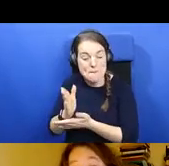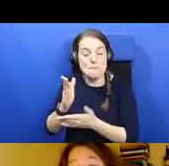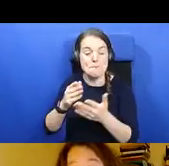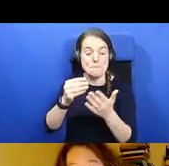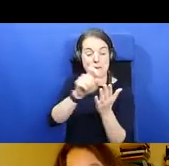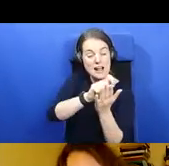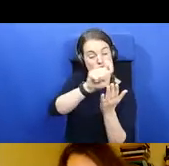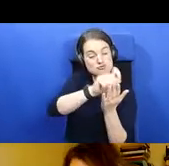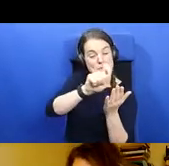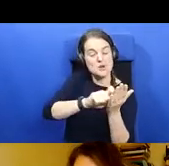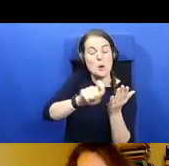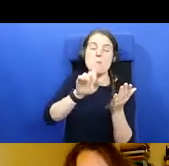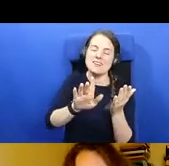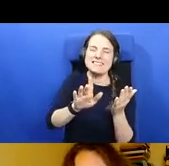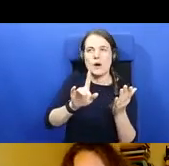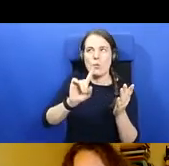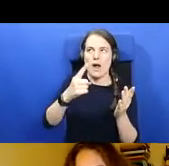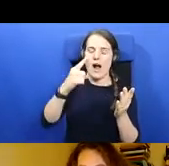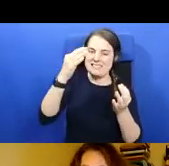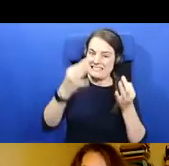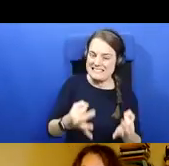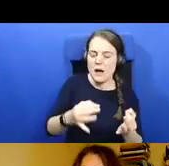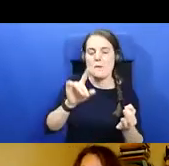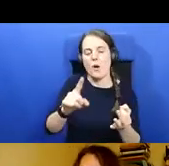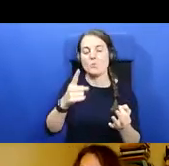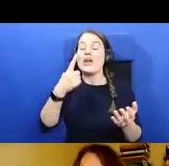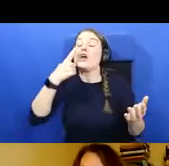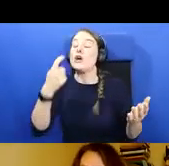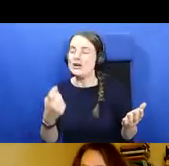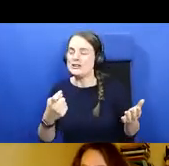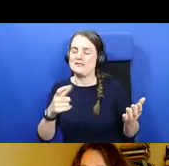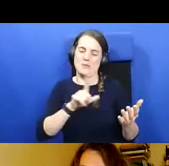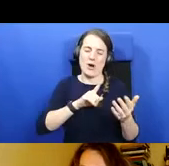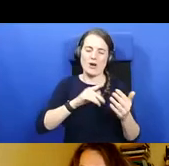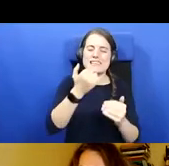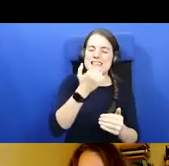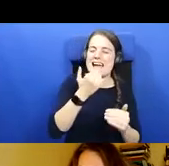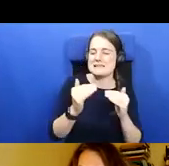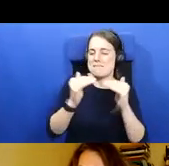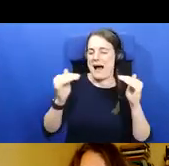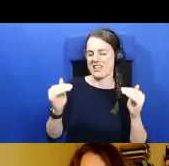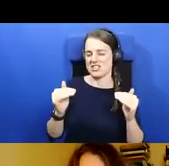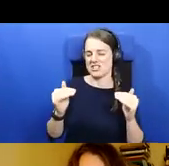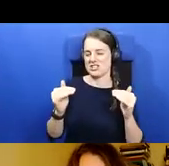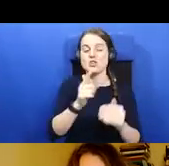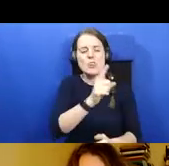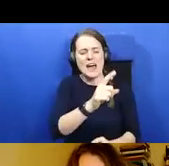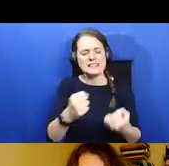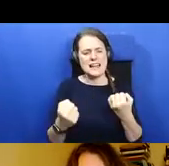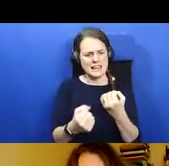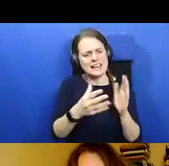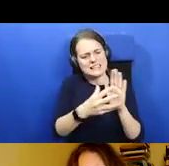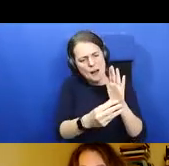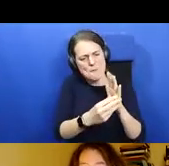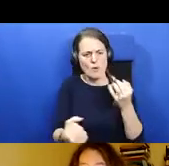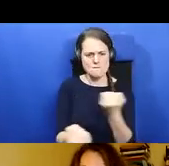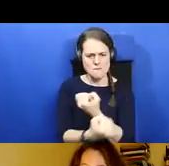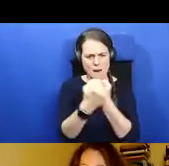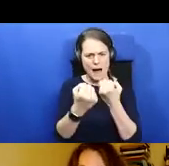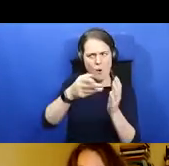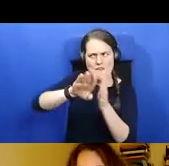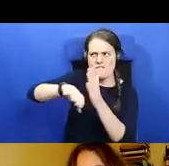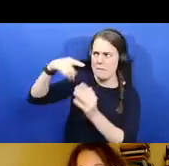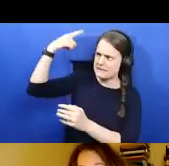he could have been. mean, the dates are right. So that's an example of how powerful saints were seen to be. They were